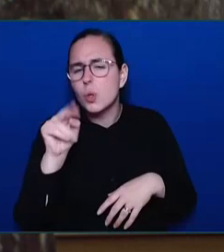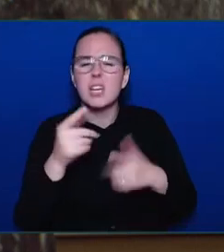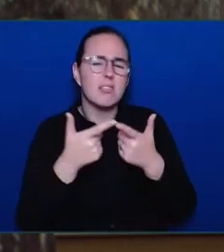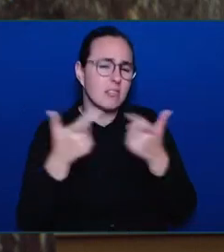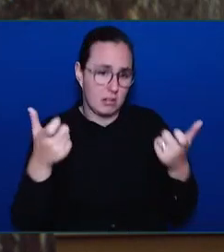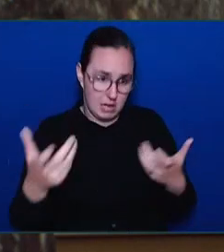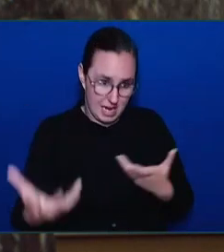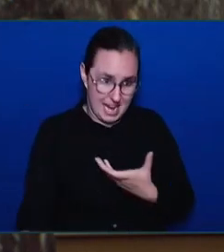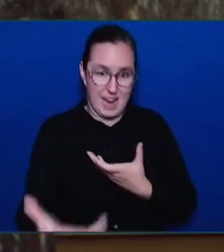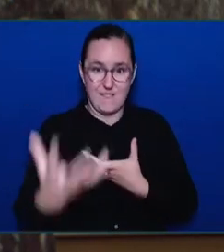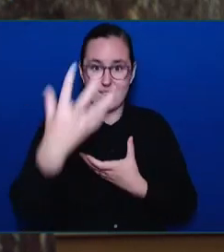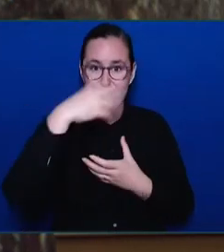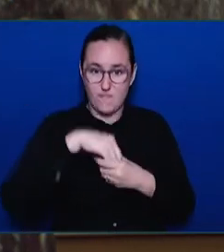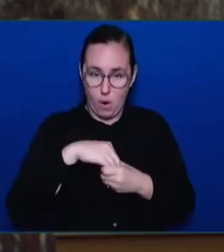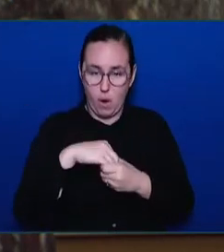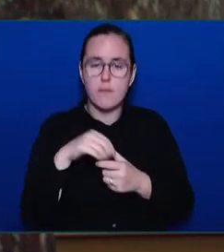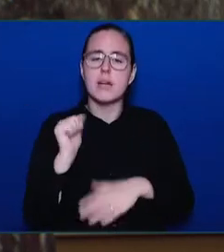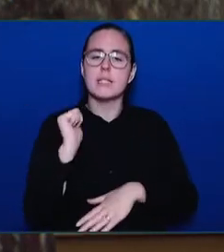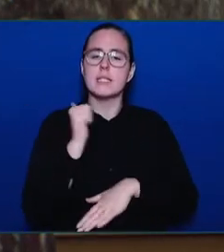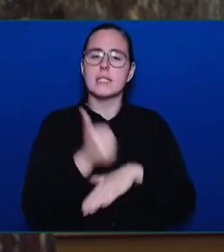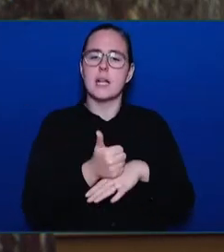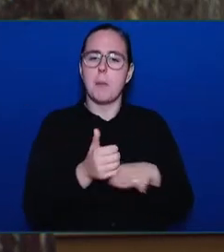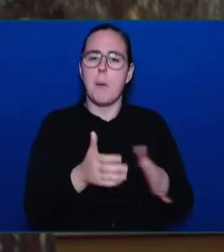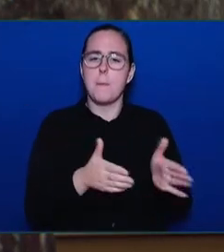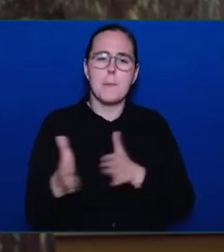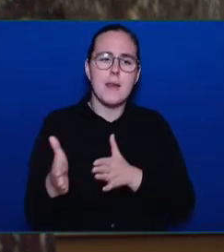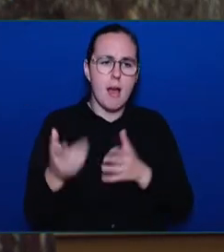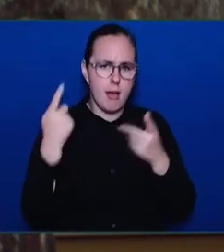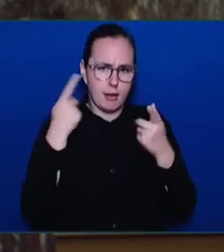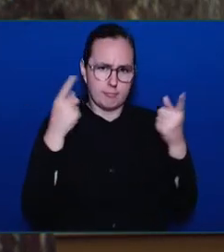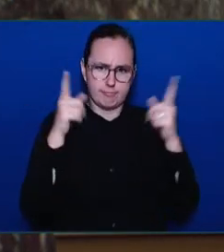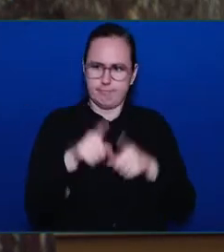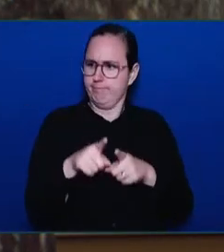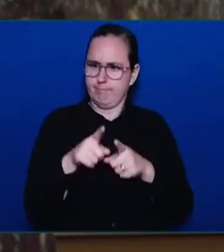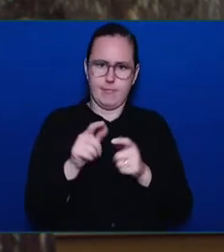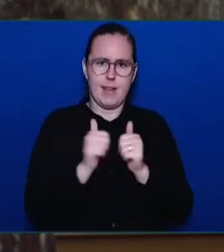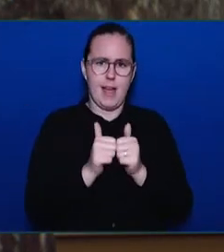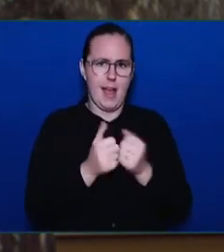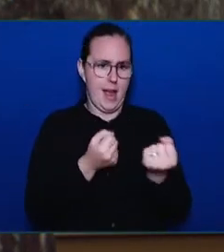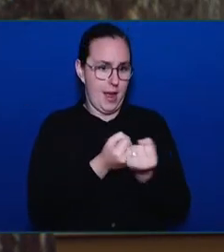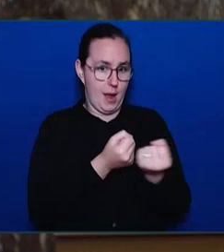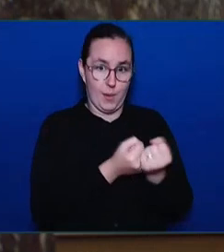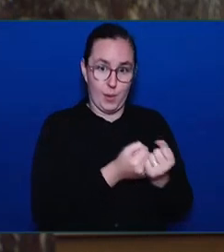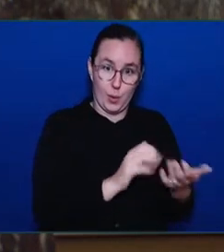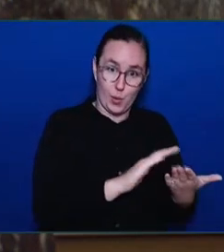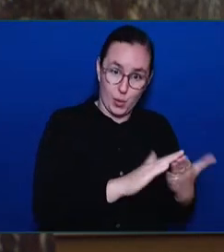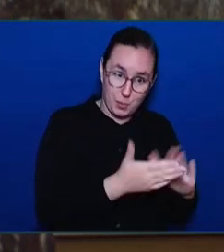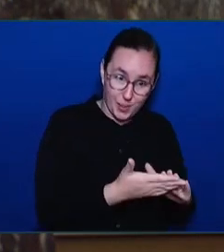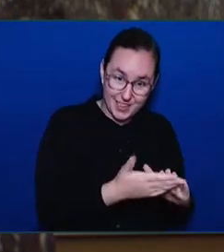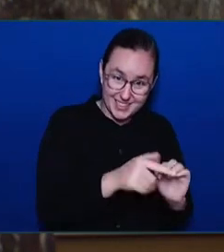that will have community support and provide a new path forward for forestry in British Columbia.